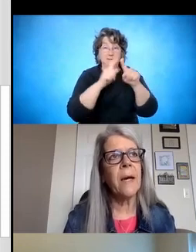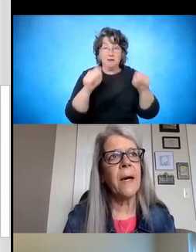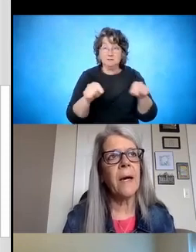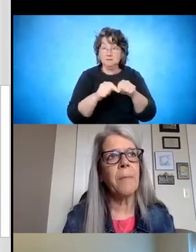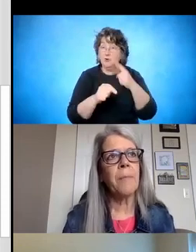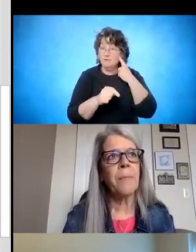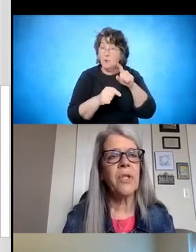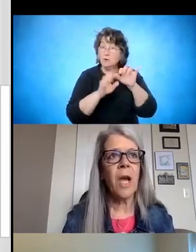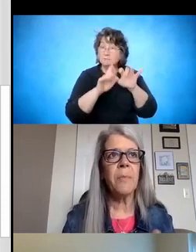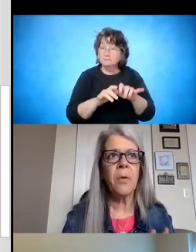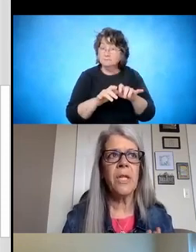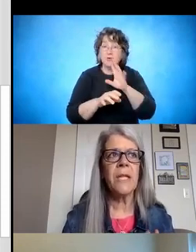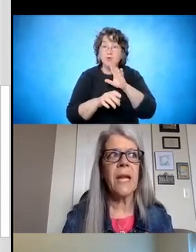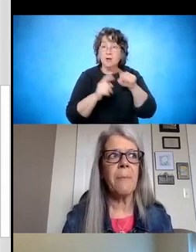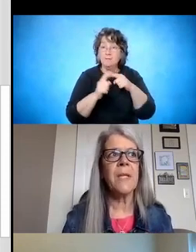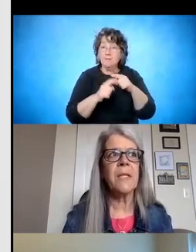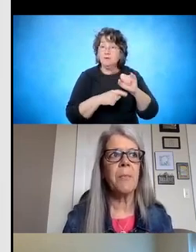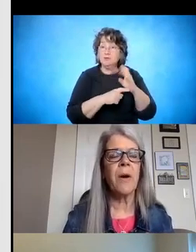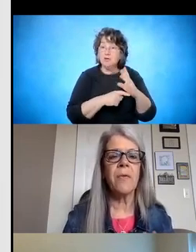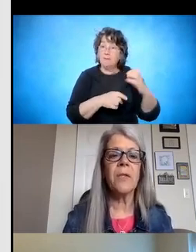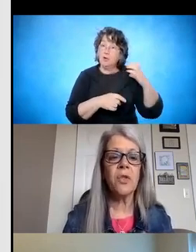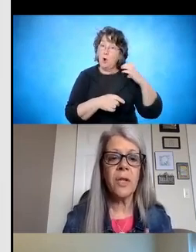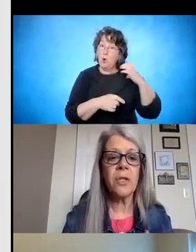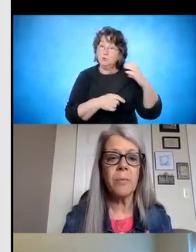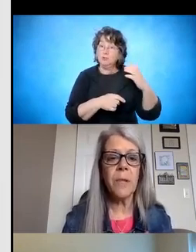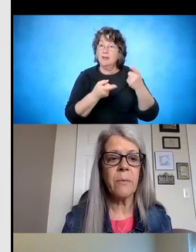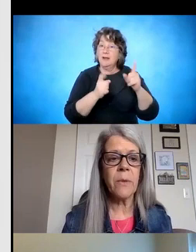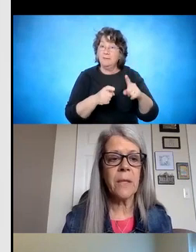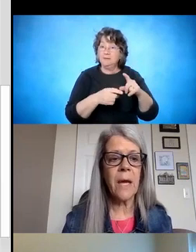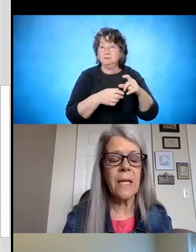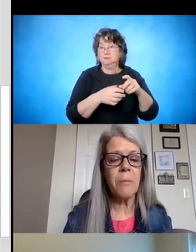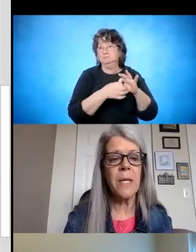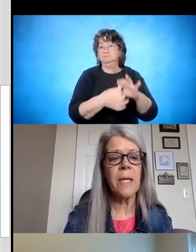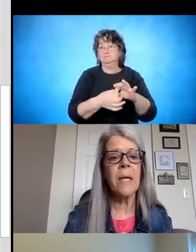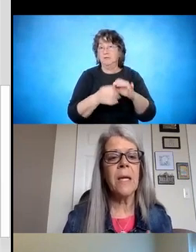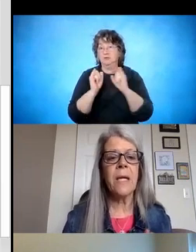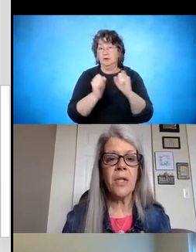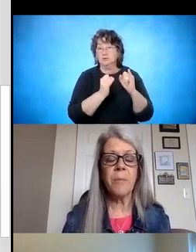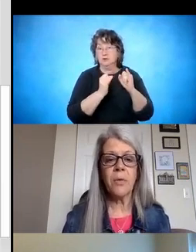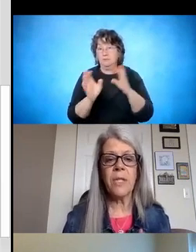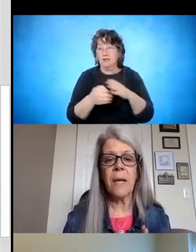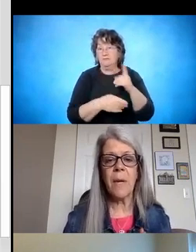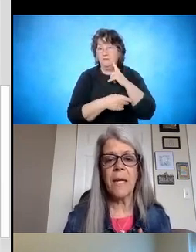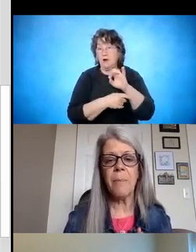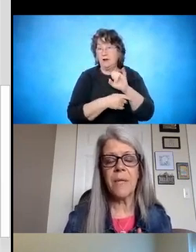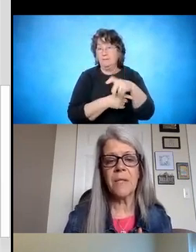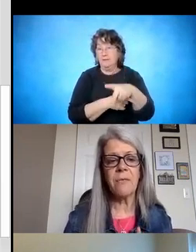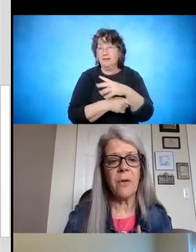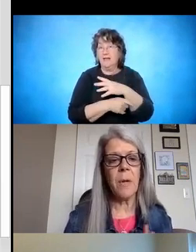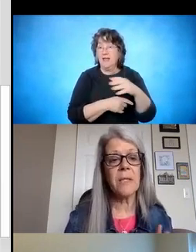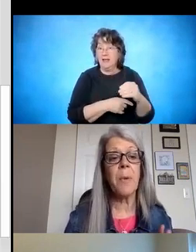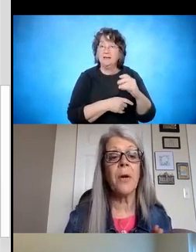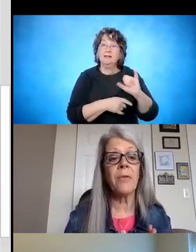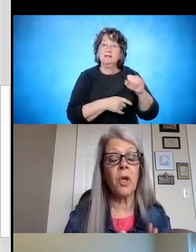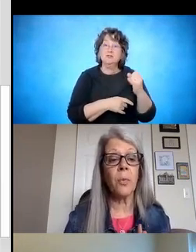the job coaching that happens as a part of the instructional plan within the IEP and job coaching that might happen as a